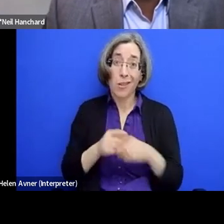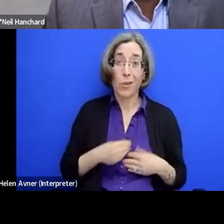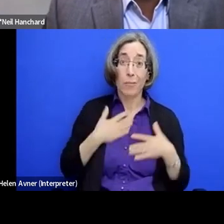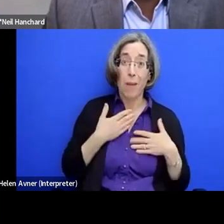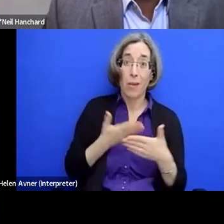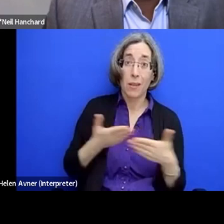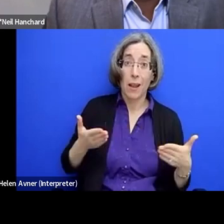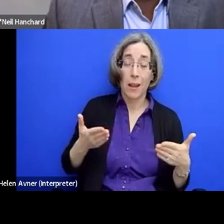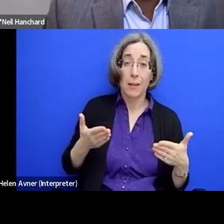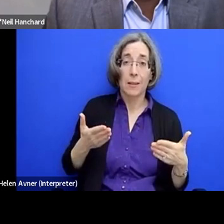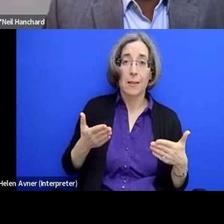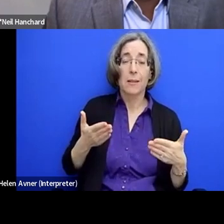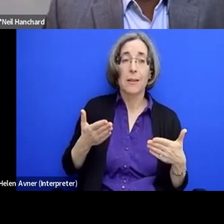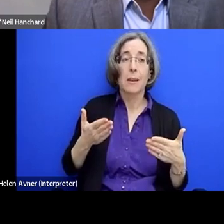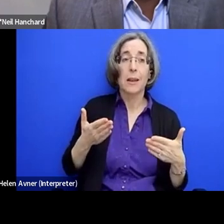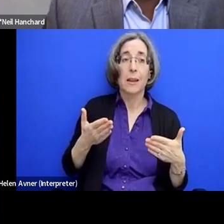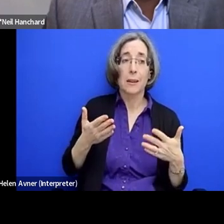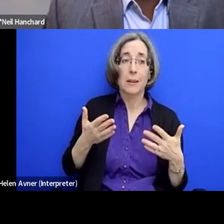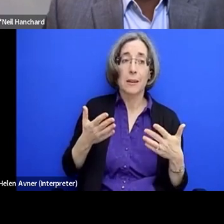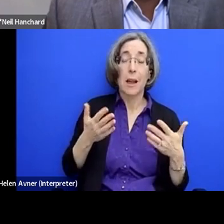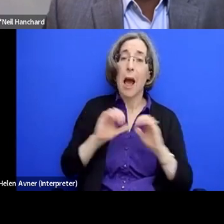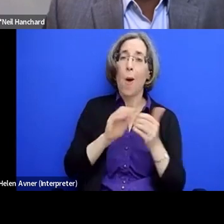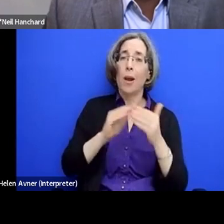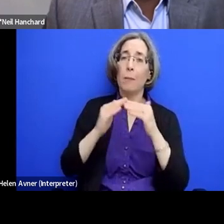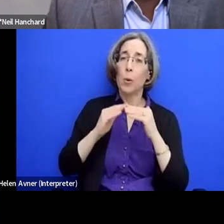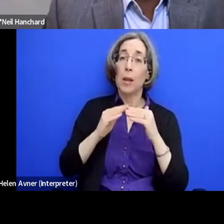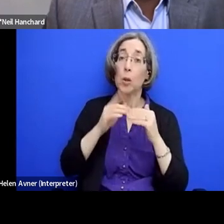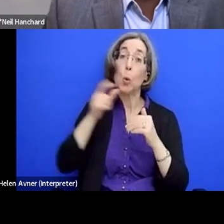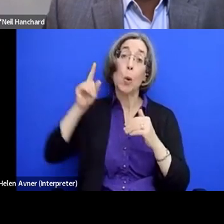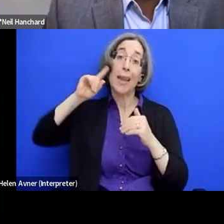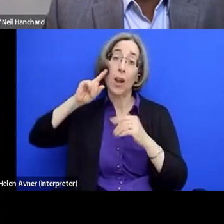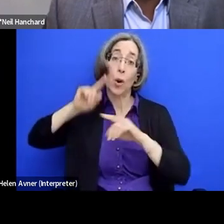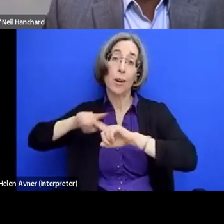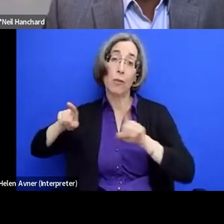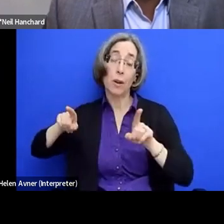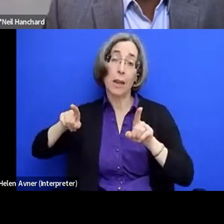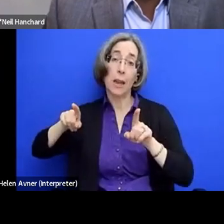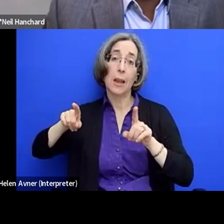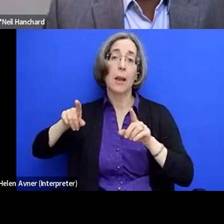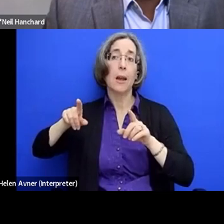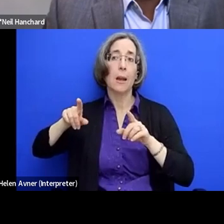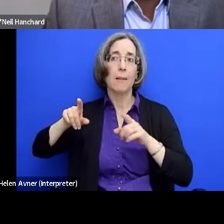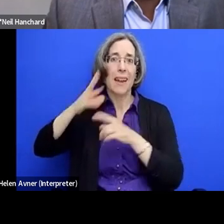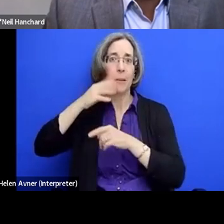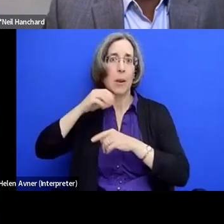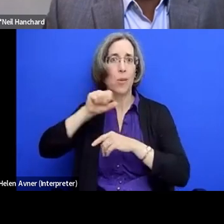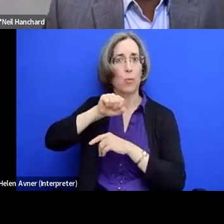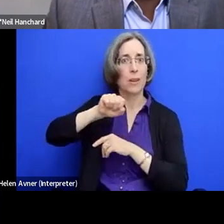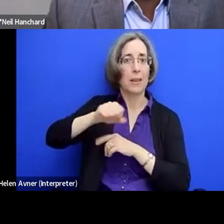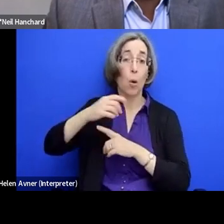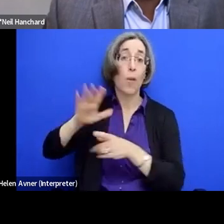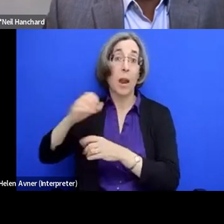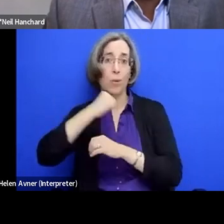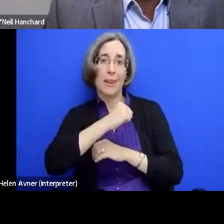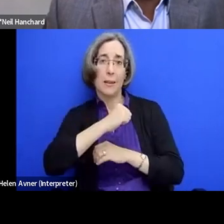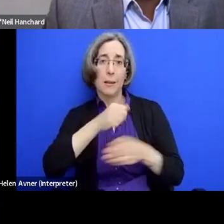of, uh, communities that hear differently have had to, um, ableist assumptions about,